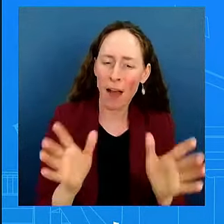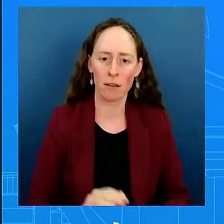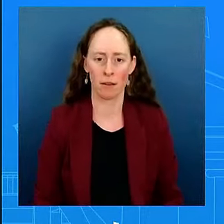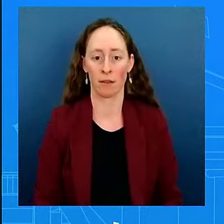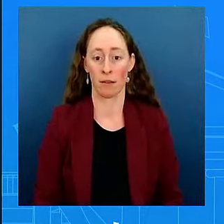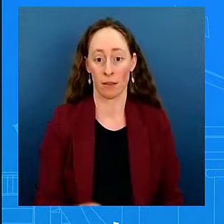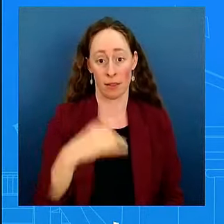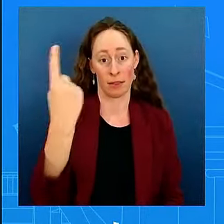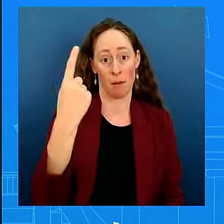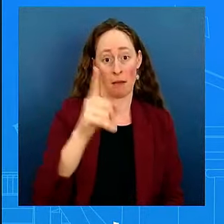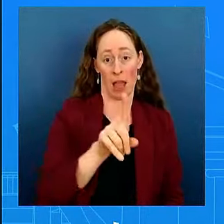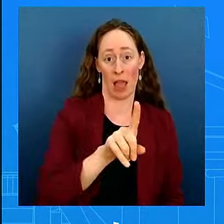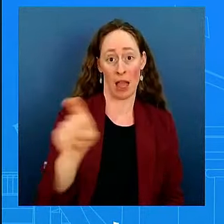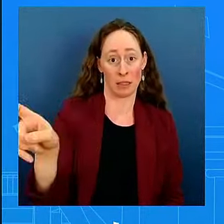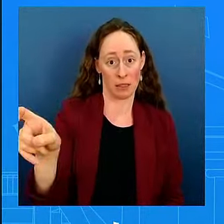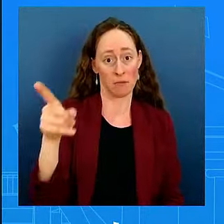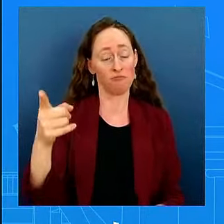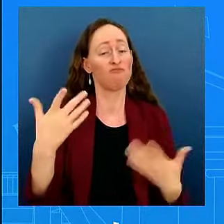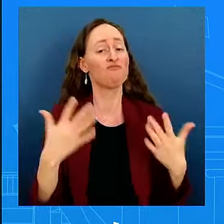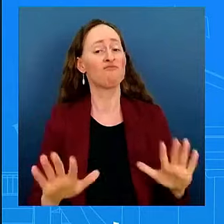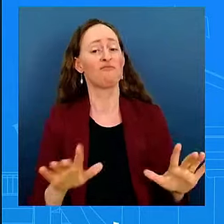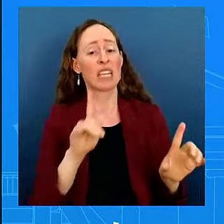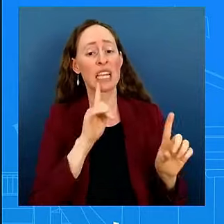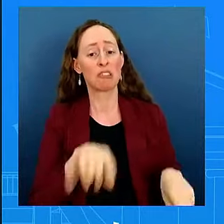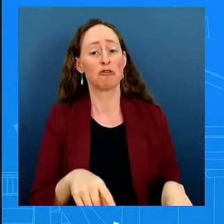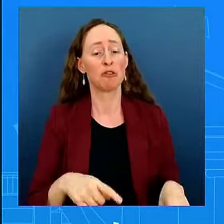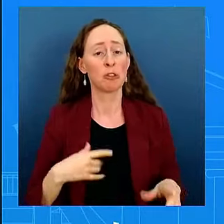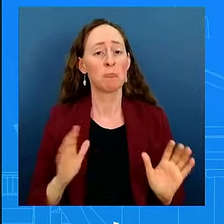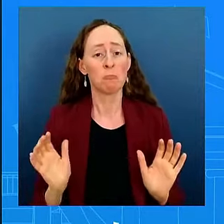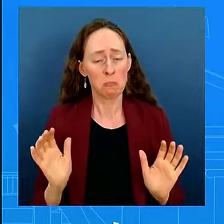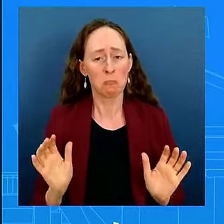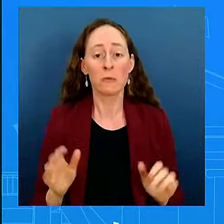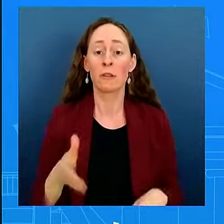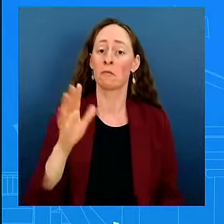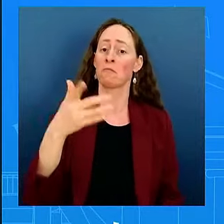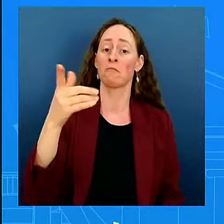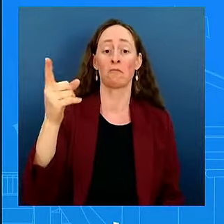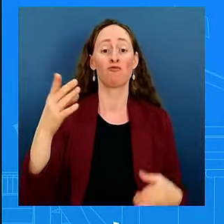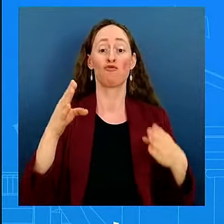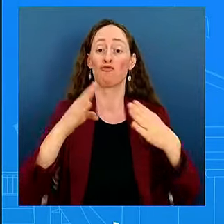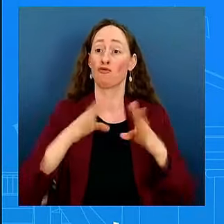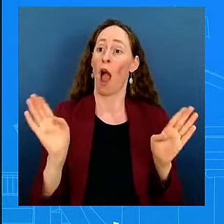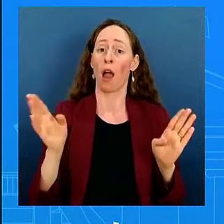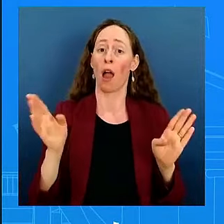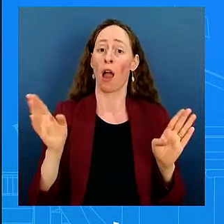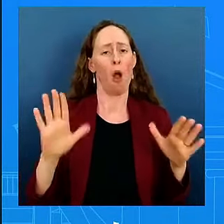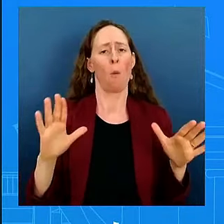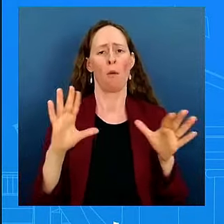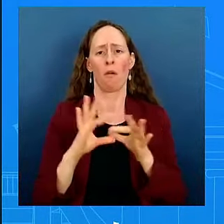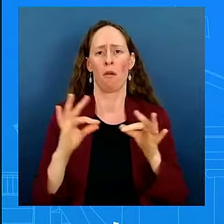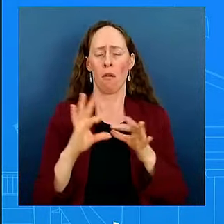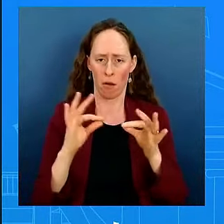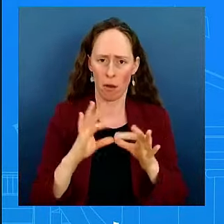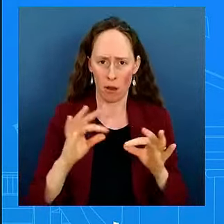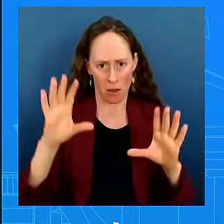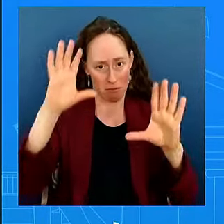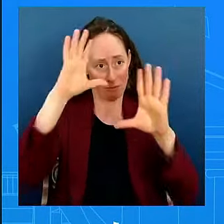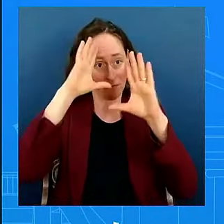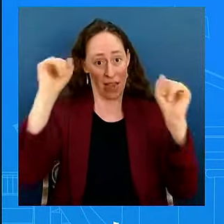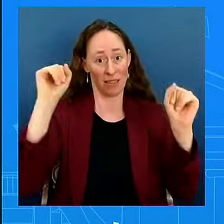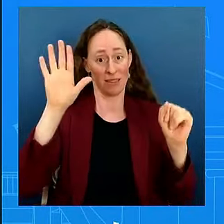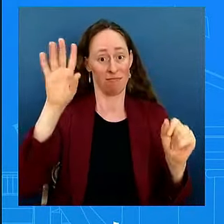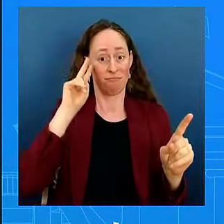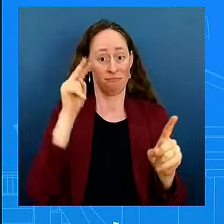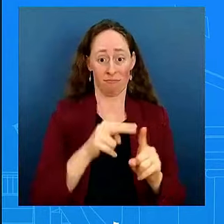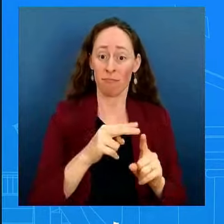and the president said this in his statement over the weekend, is that, make no mistake, make no mistake about it, Hamas